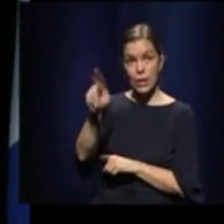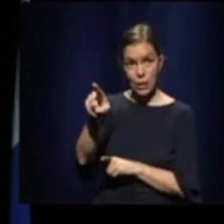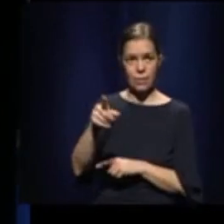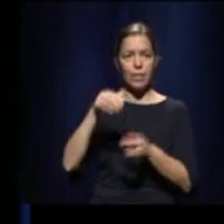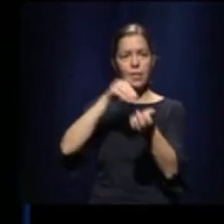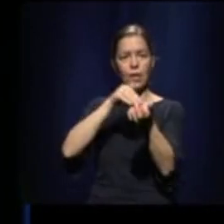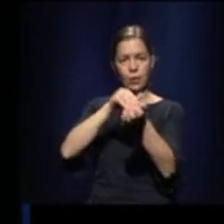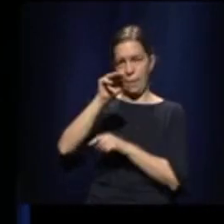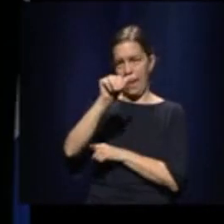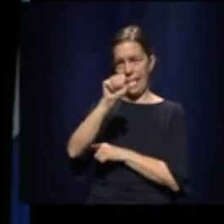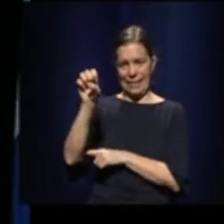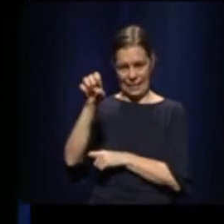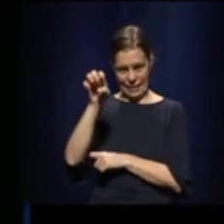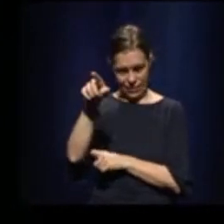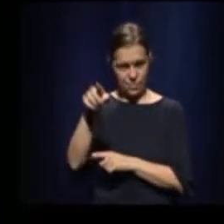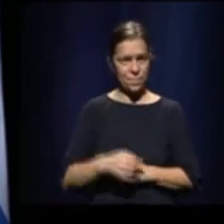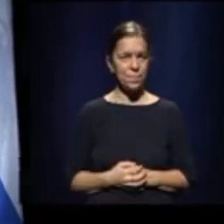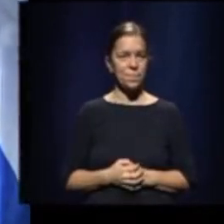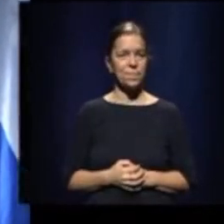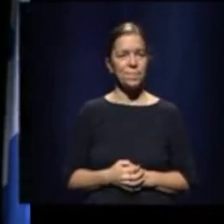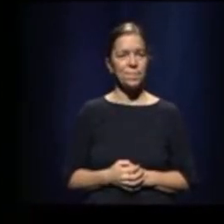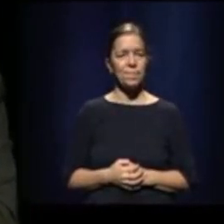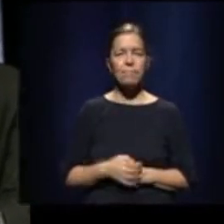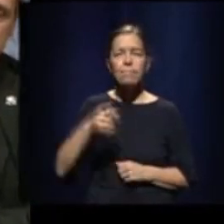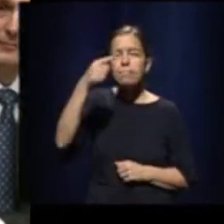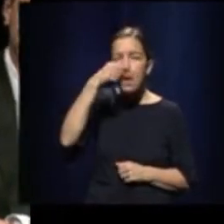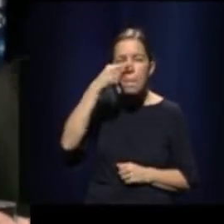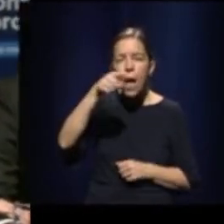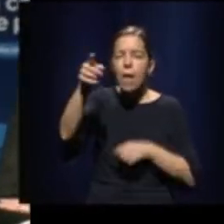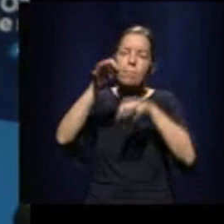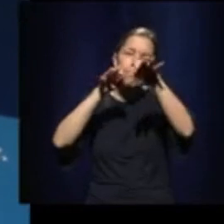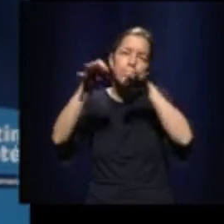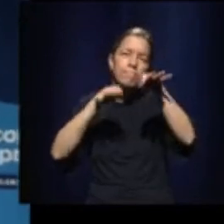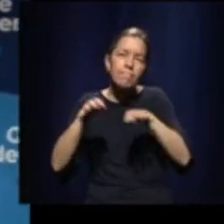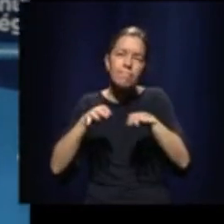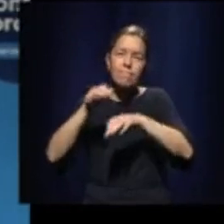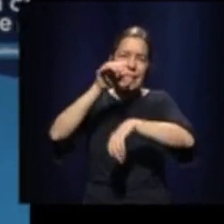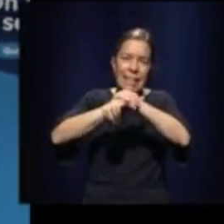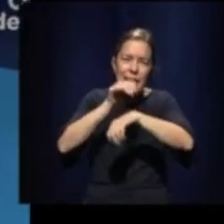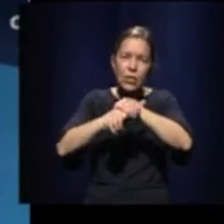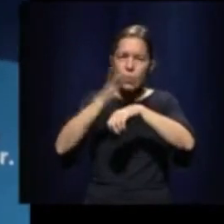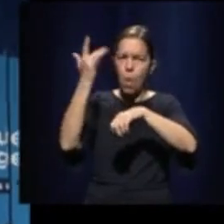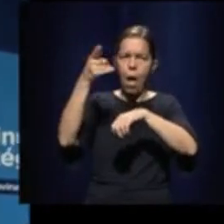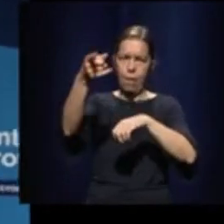Dr. Massé, can you just tell us in English why you are not recommending ventilation in schools?